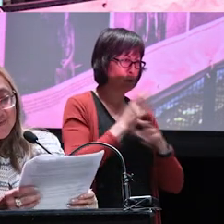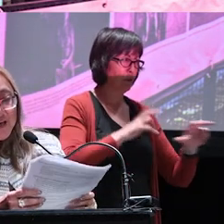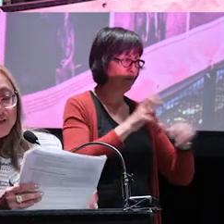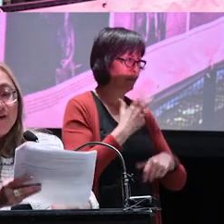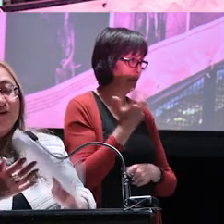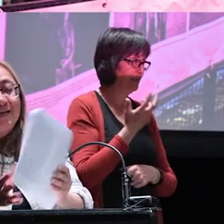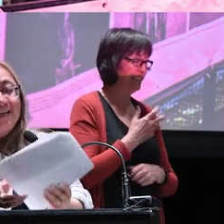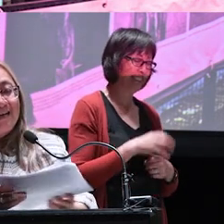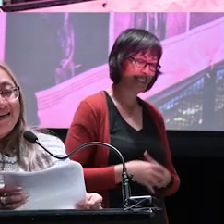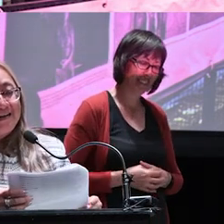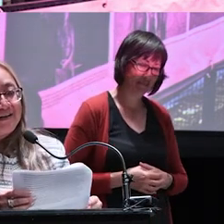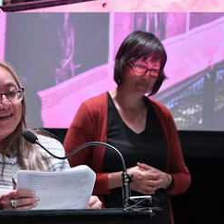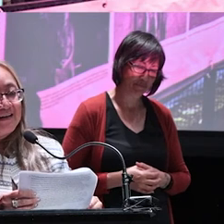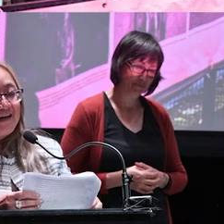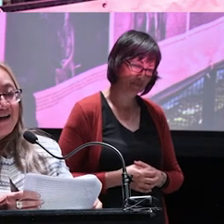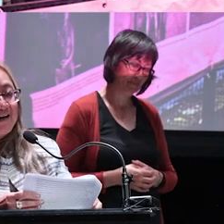So,